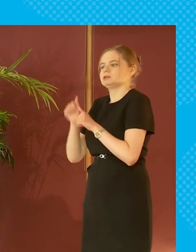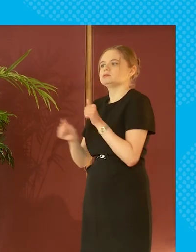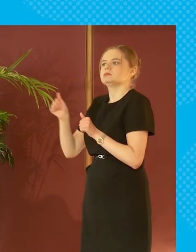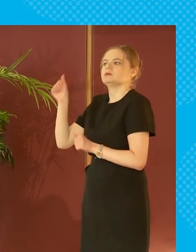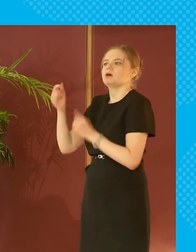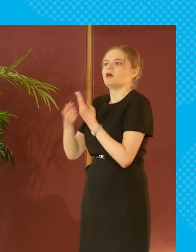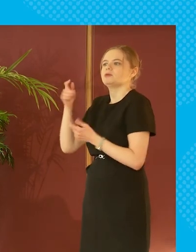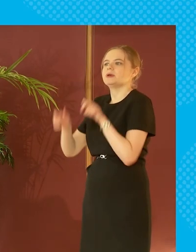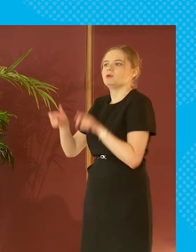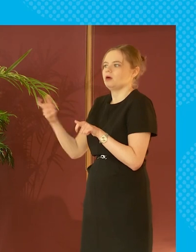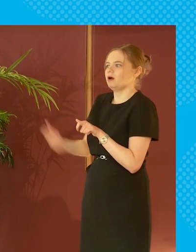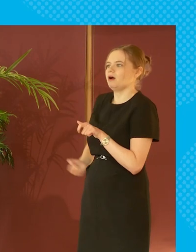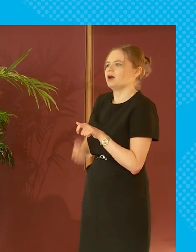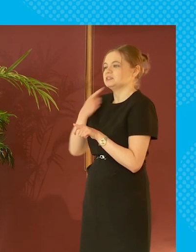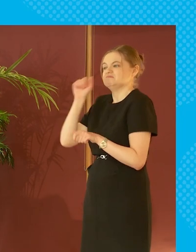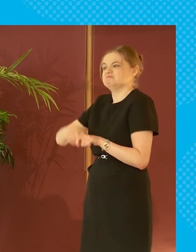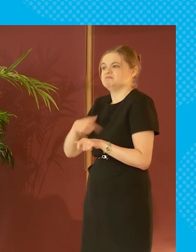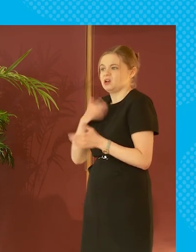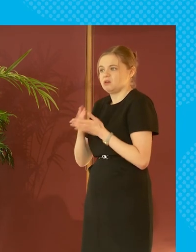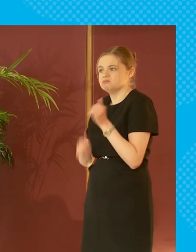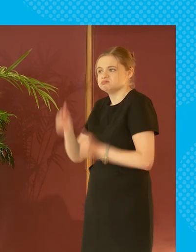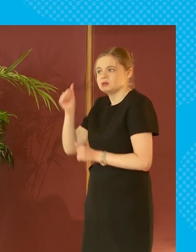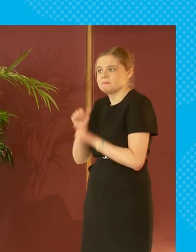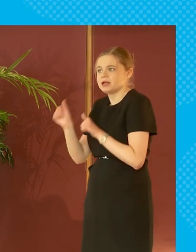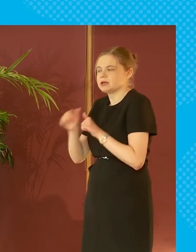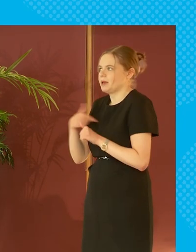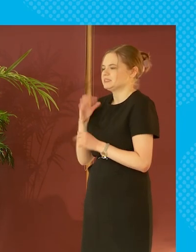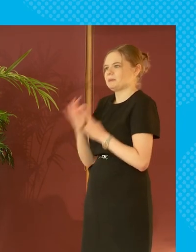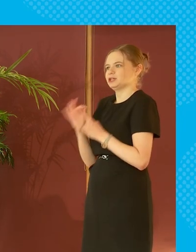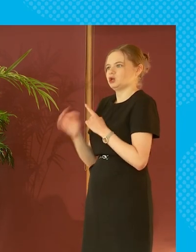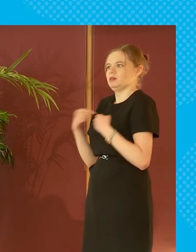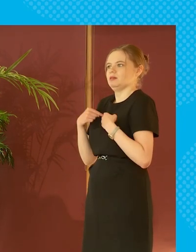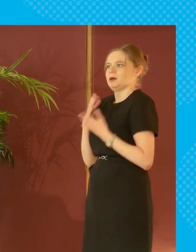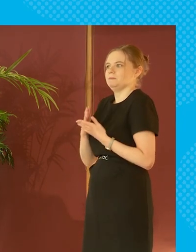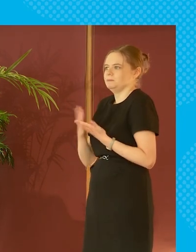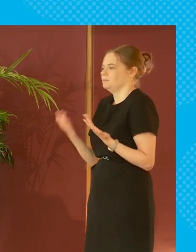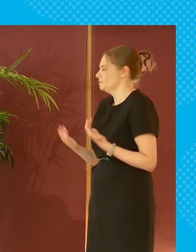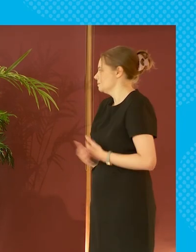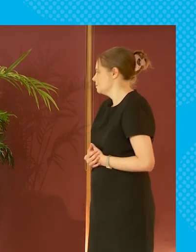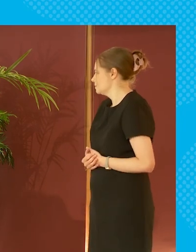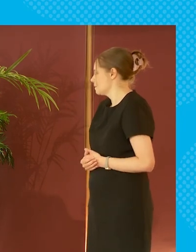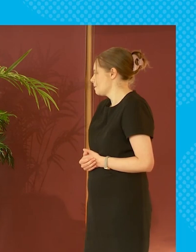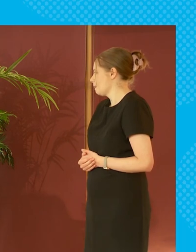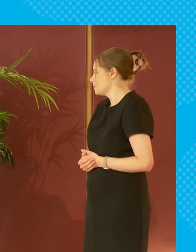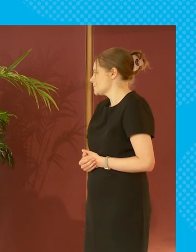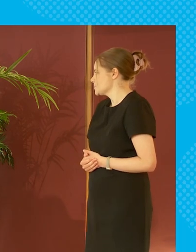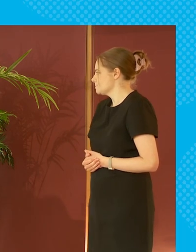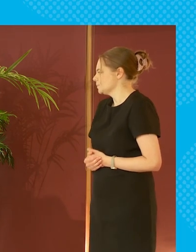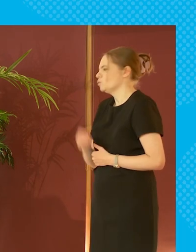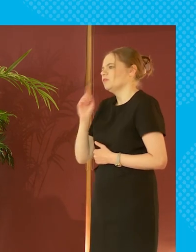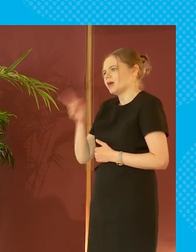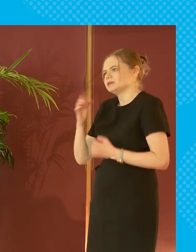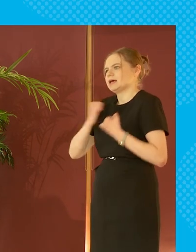people that you managed to accrue this wealth and say yeah yeah i must be really really special so we have this